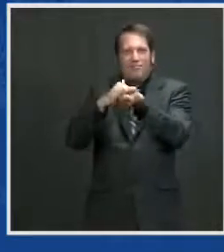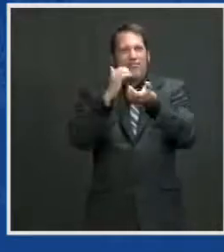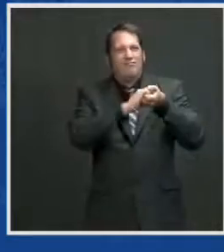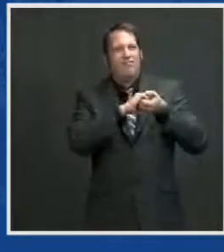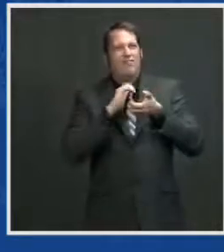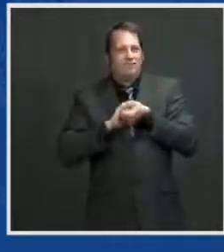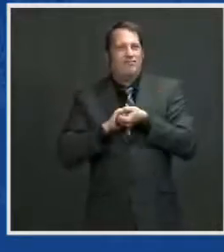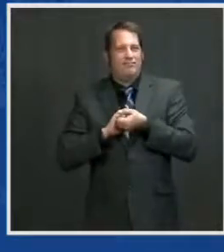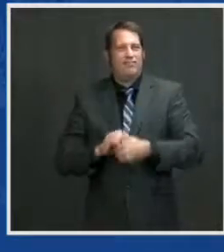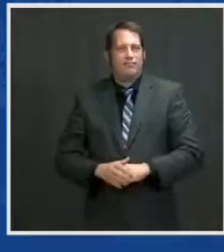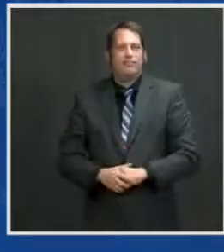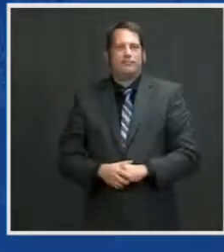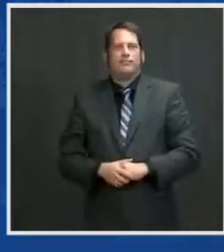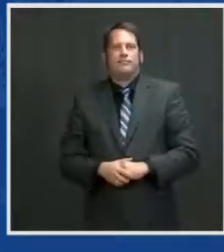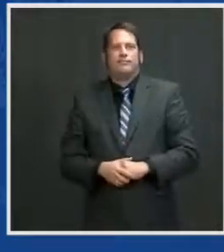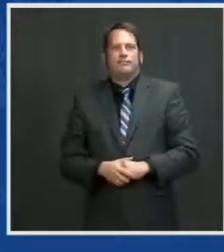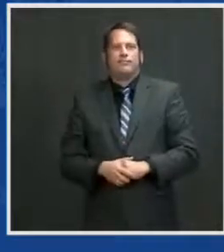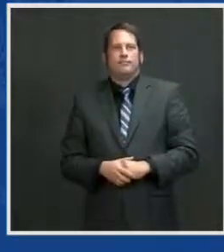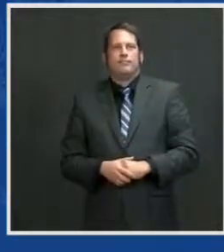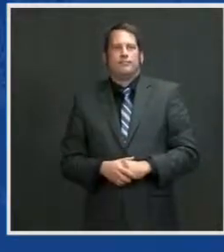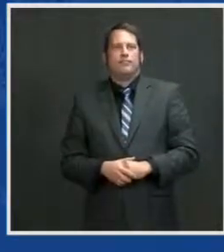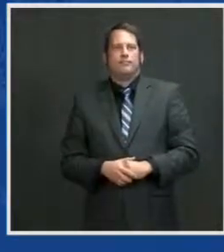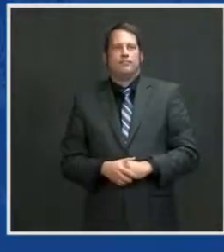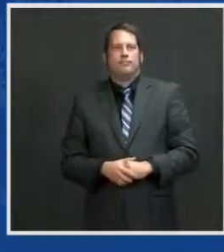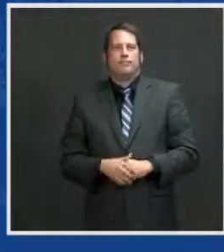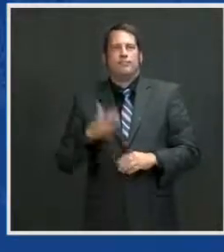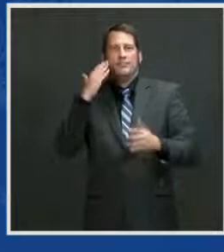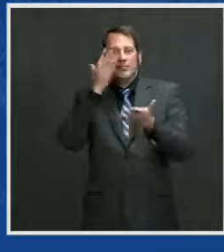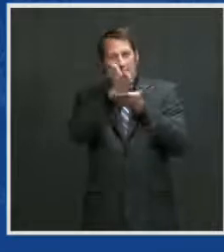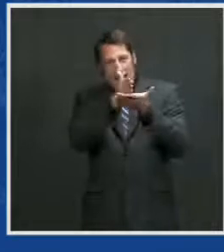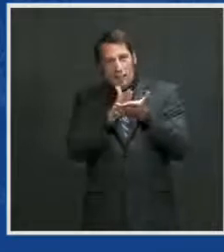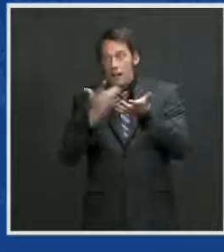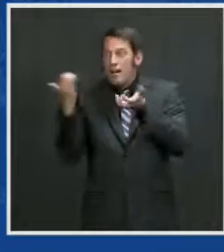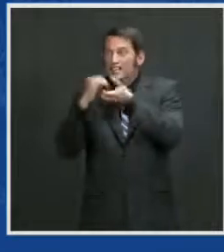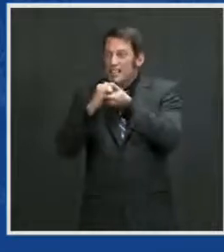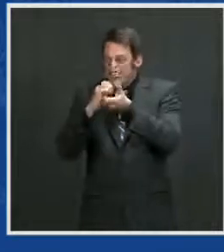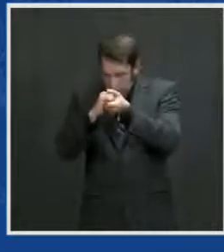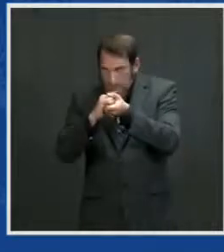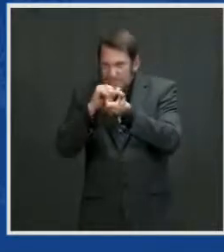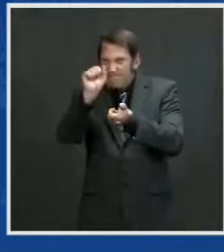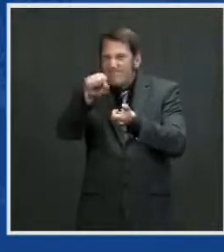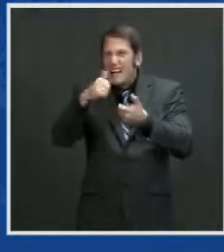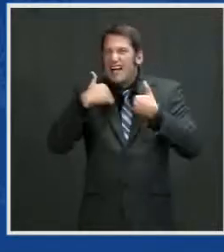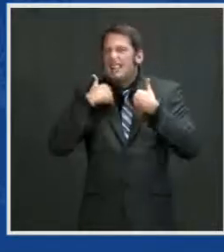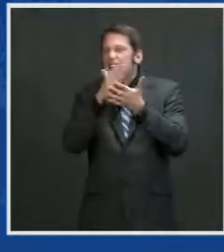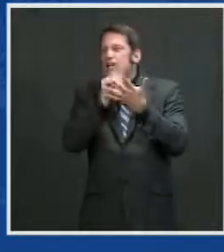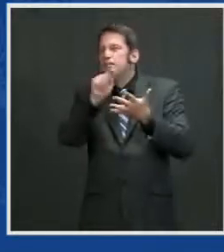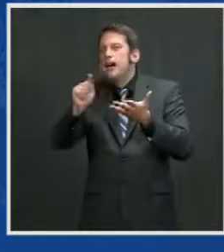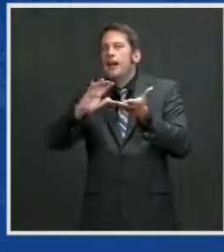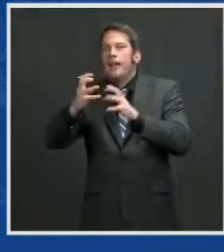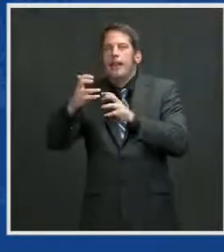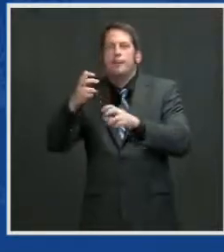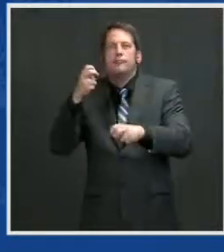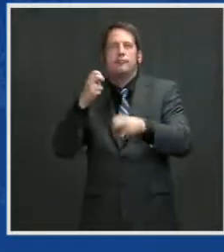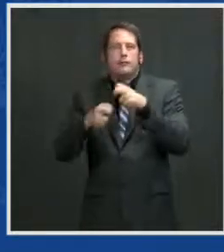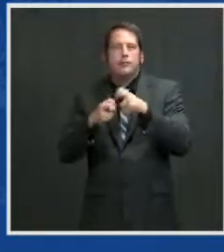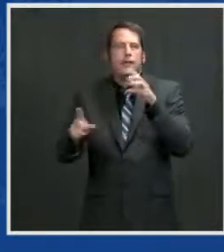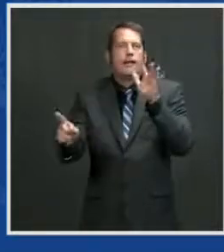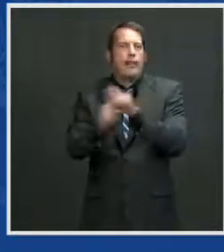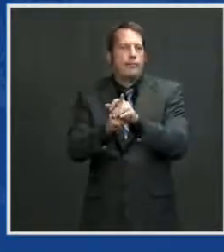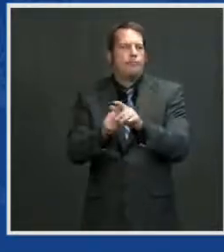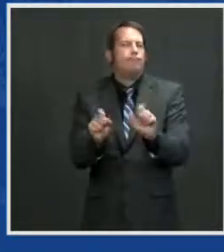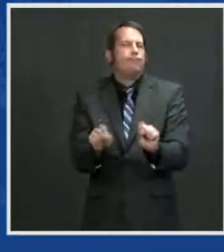of war. And generations of Americans and service members who fought them. Like the original